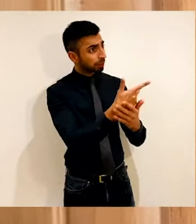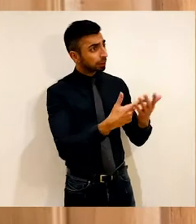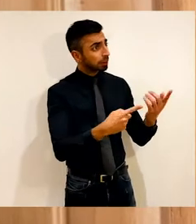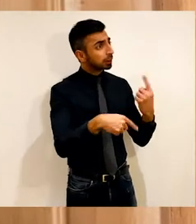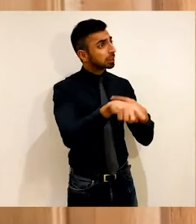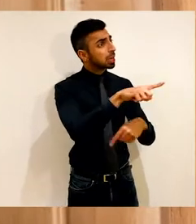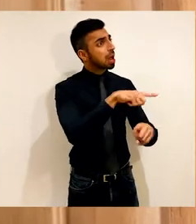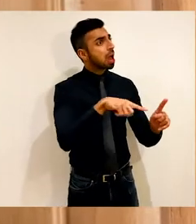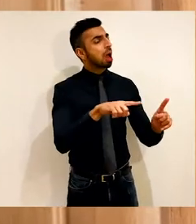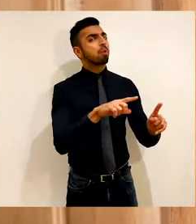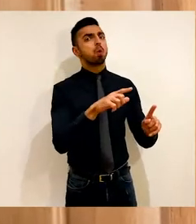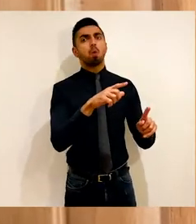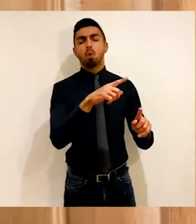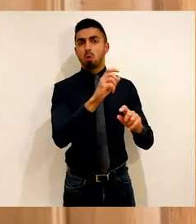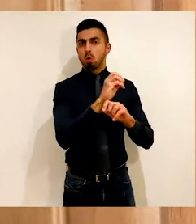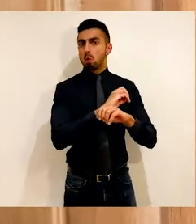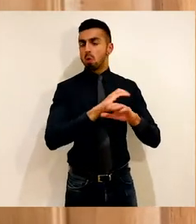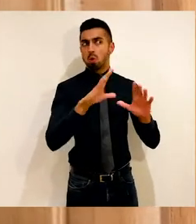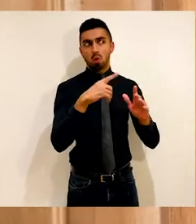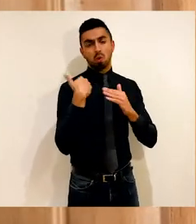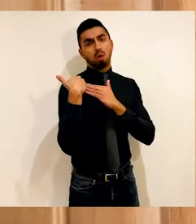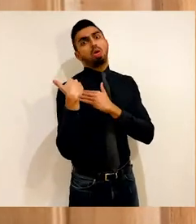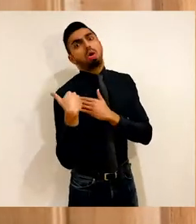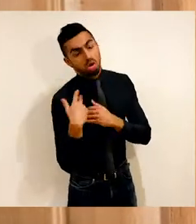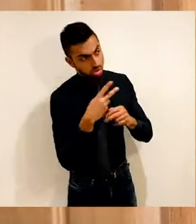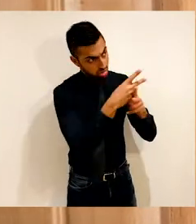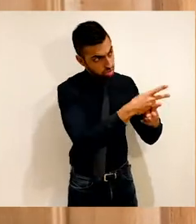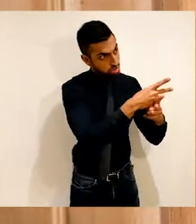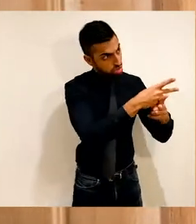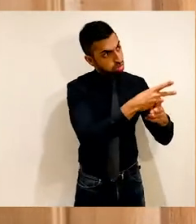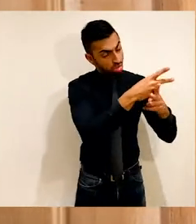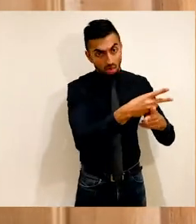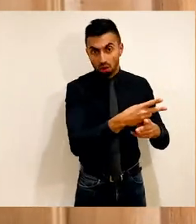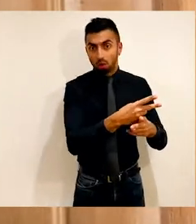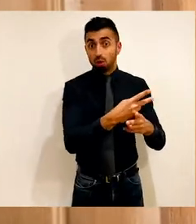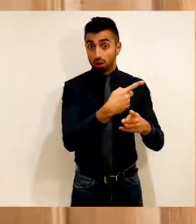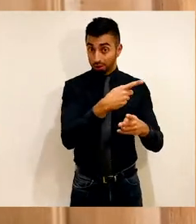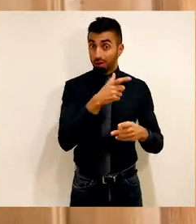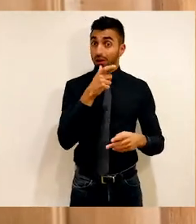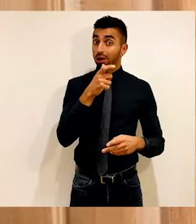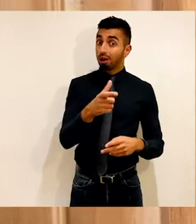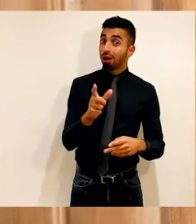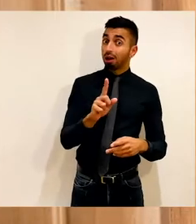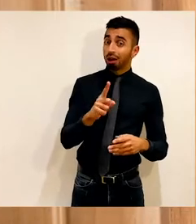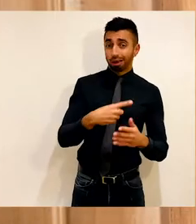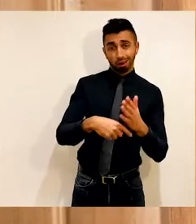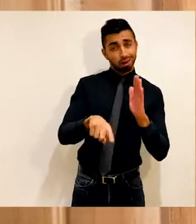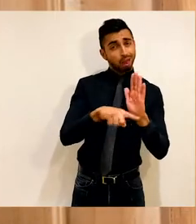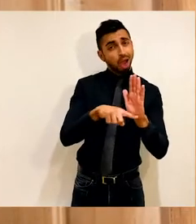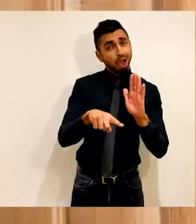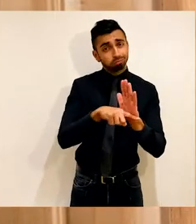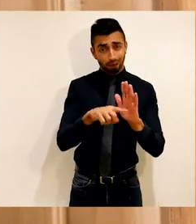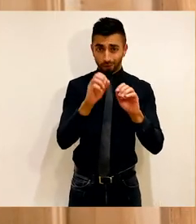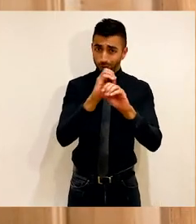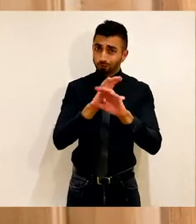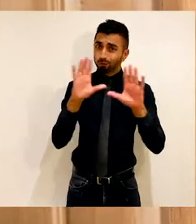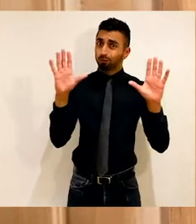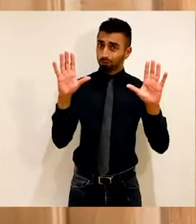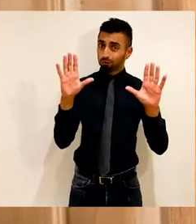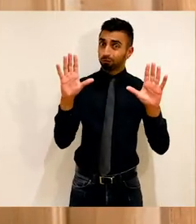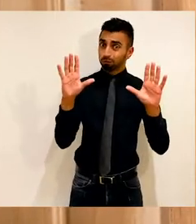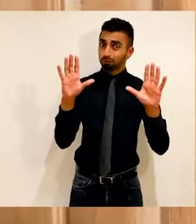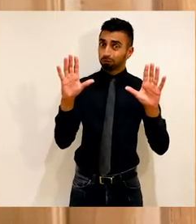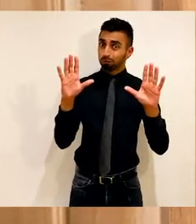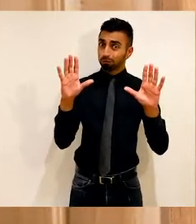communities and in families. The solution was to take disabled people out of their homes, to frame them as